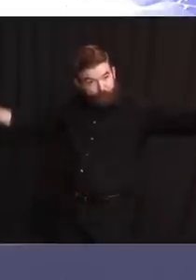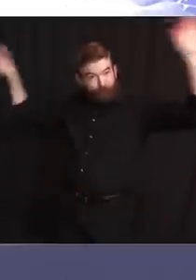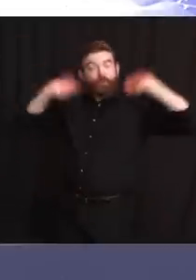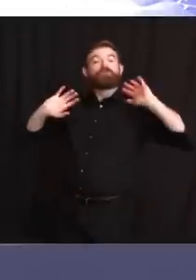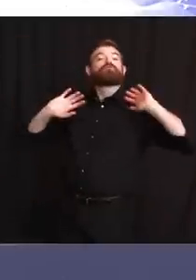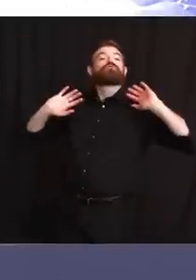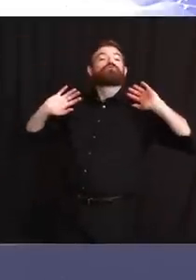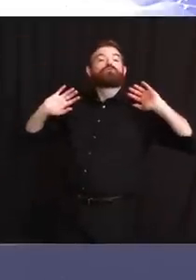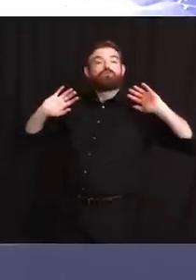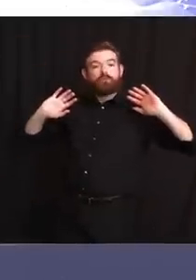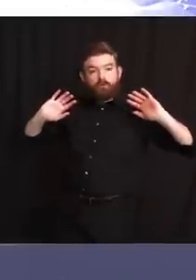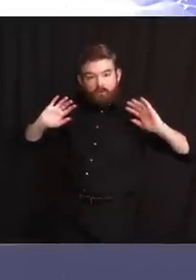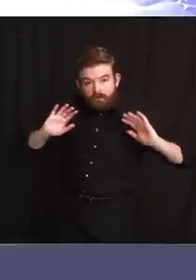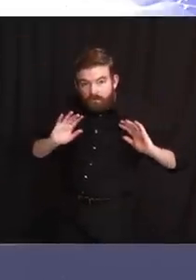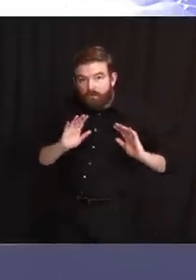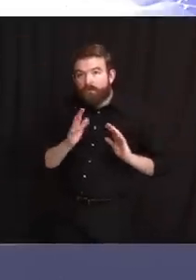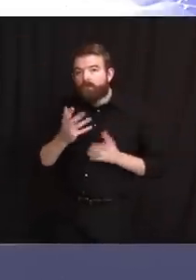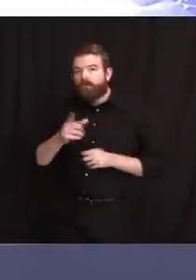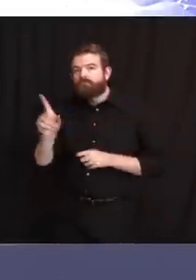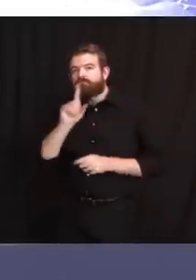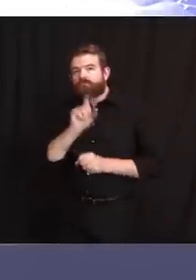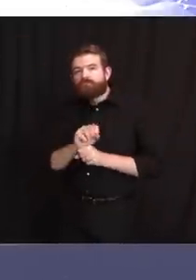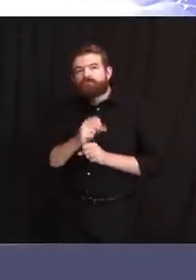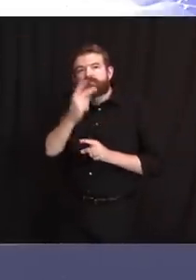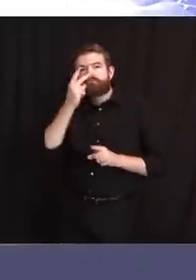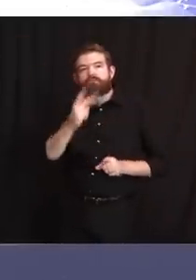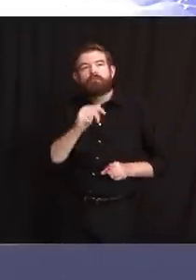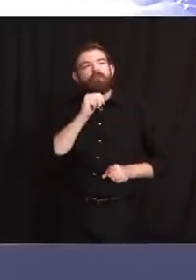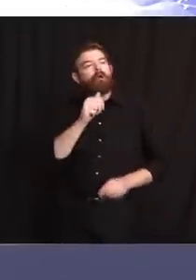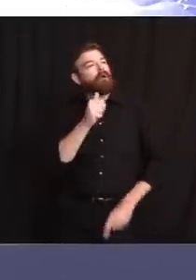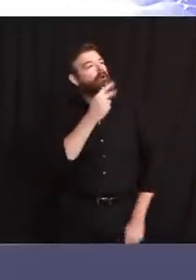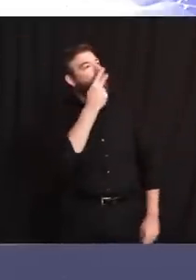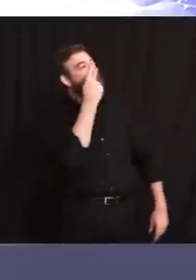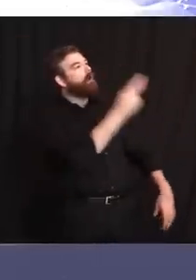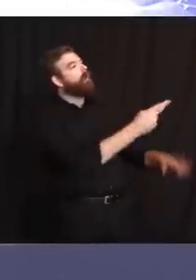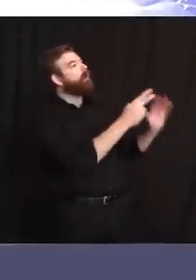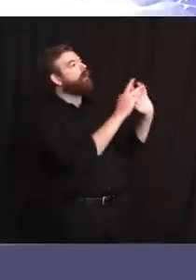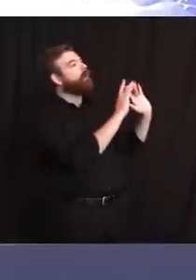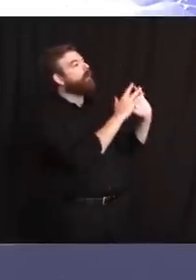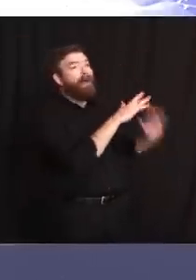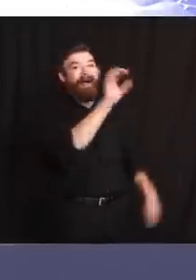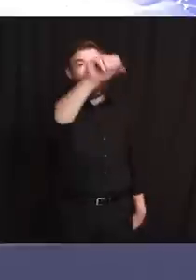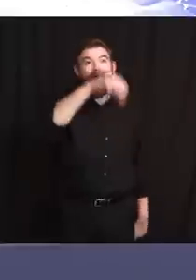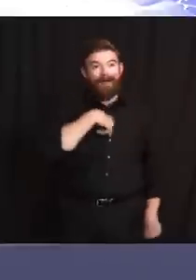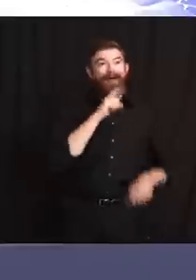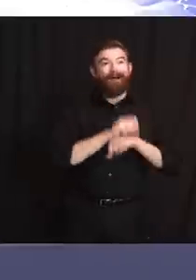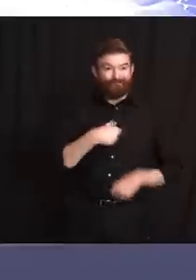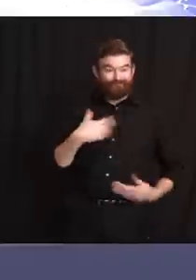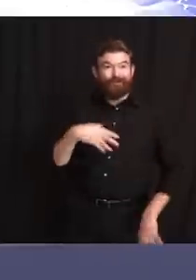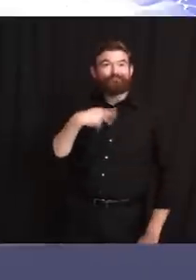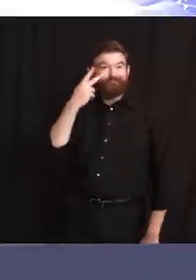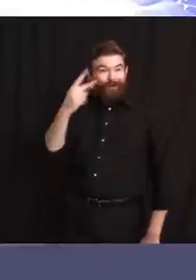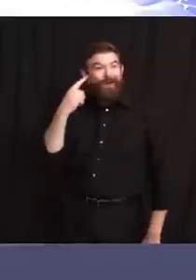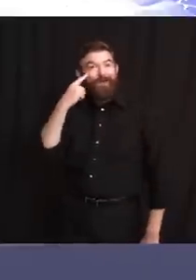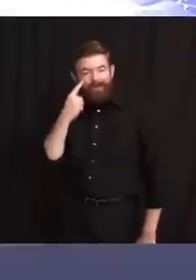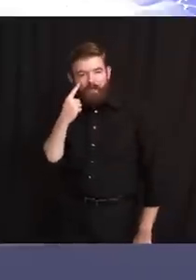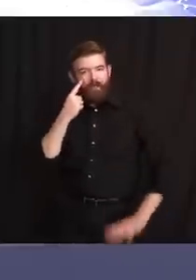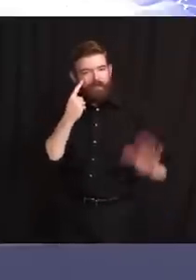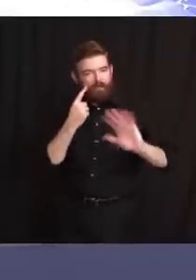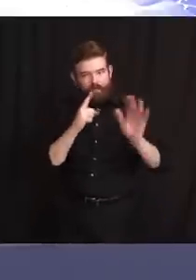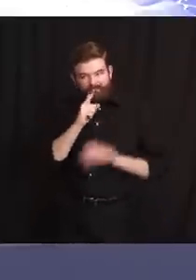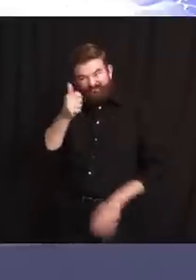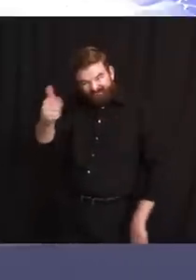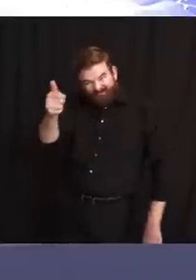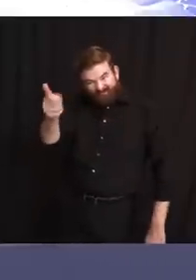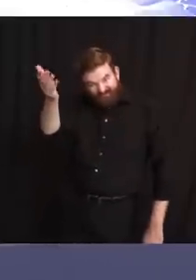on a website or on a news release based on information we may have put out. So we are in that phase of the investigation where we need